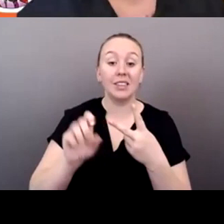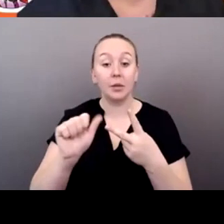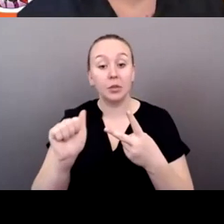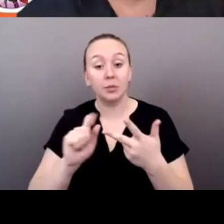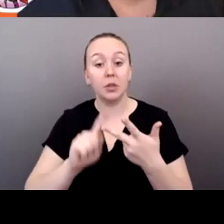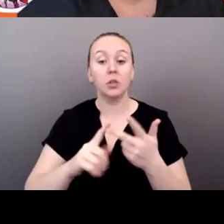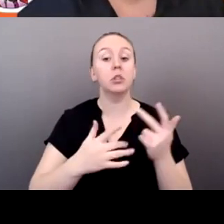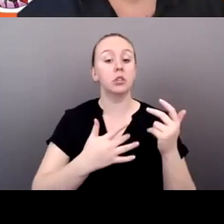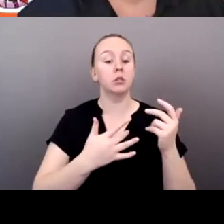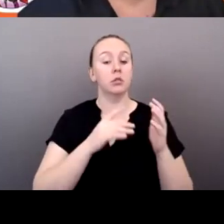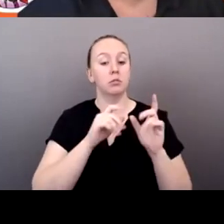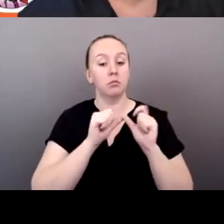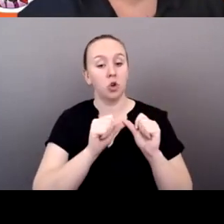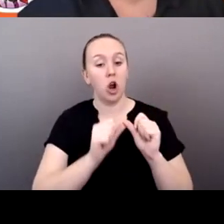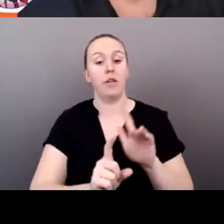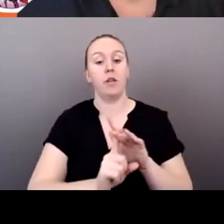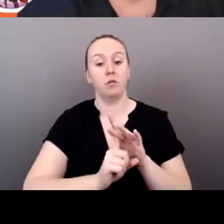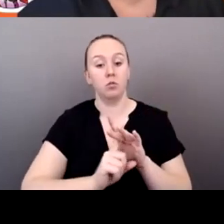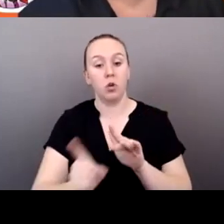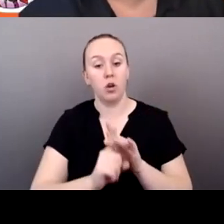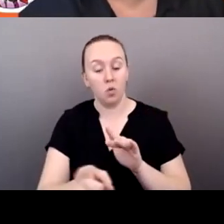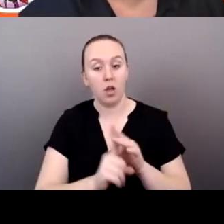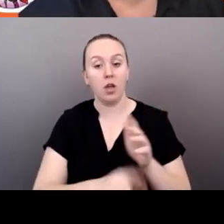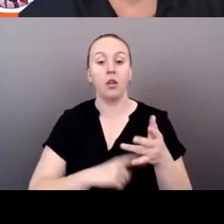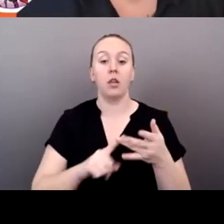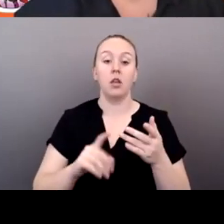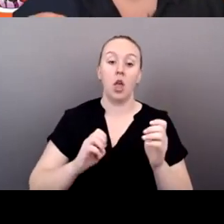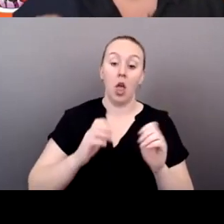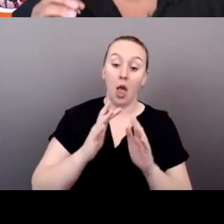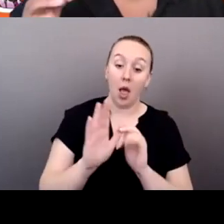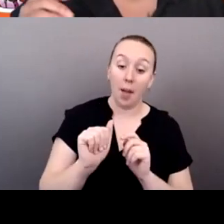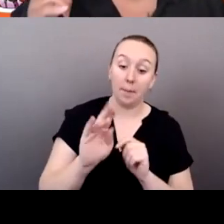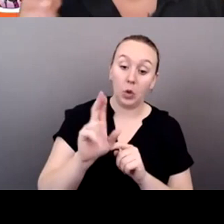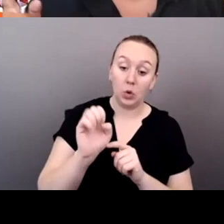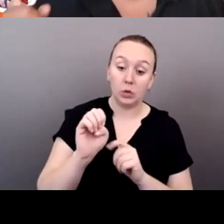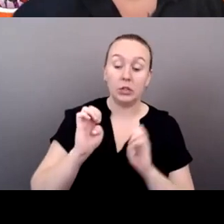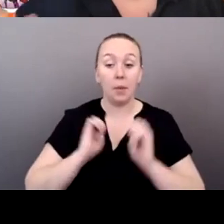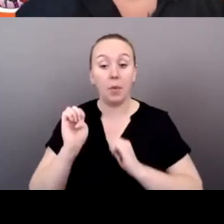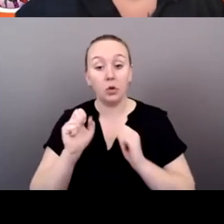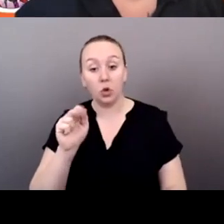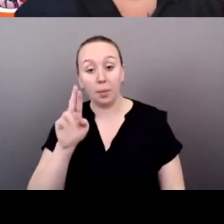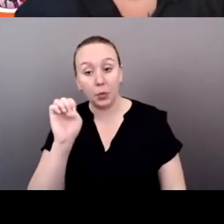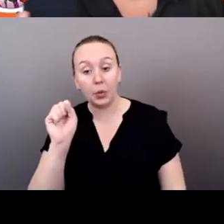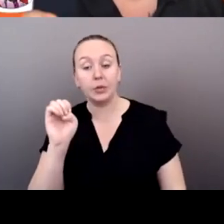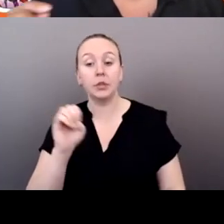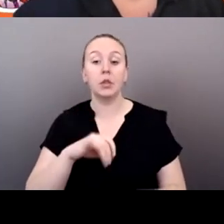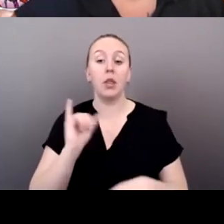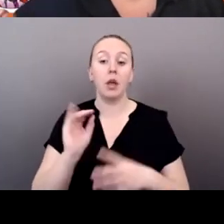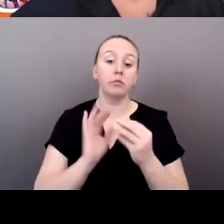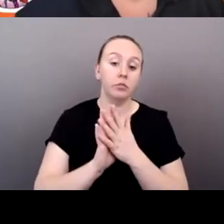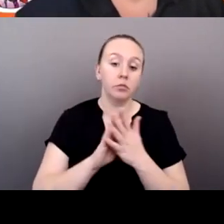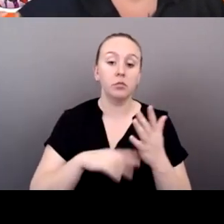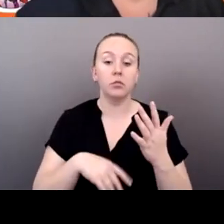from abuse, uh, emotional abuse, like combative young people, like all of these things that we've put a stigma on, um, those